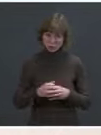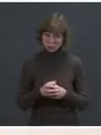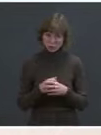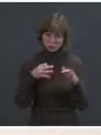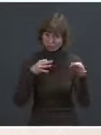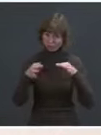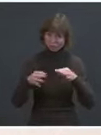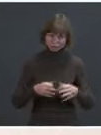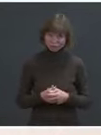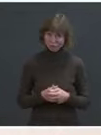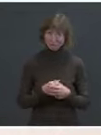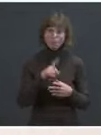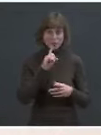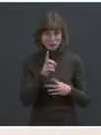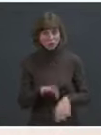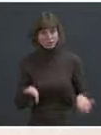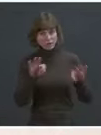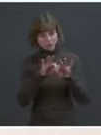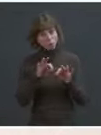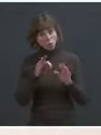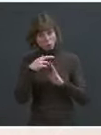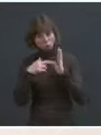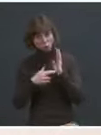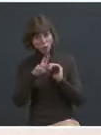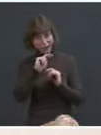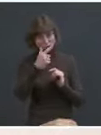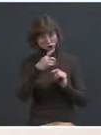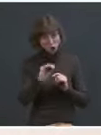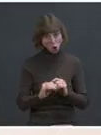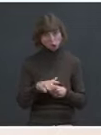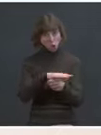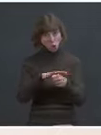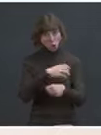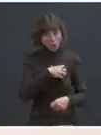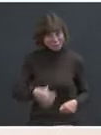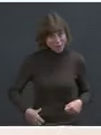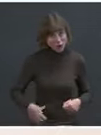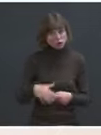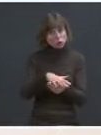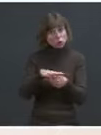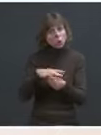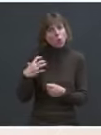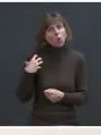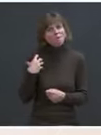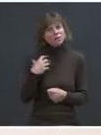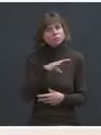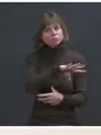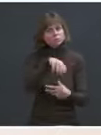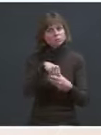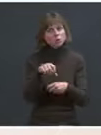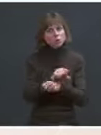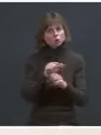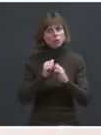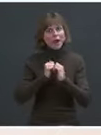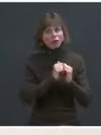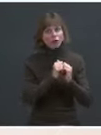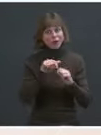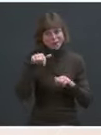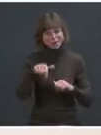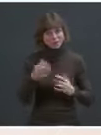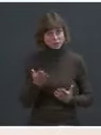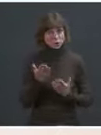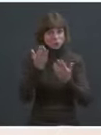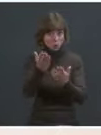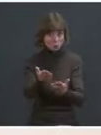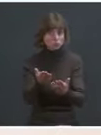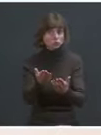that NGOs, that local mayors, that local officials play in working together. And this is a proposal that was